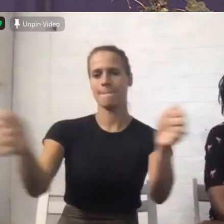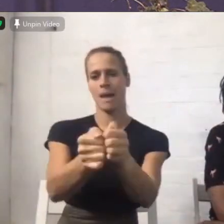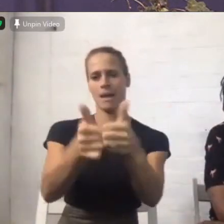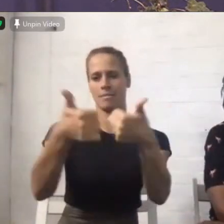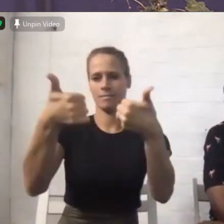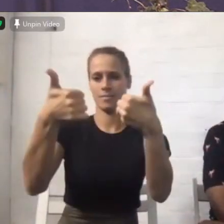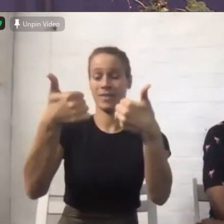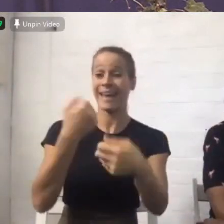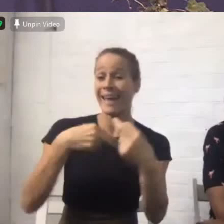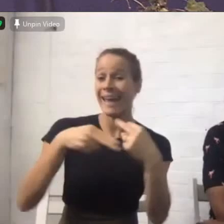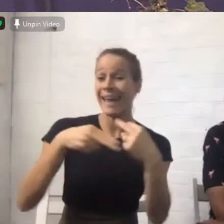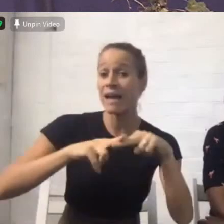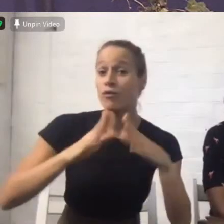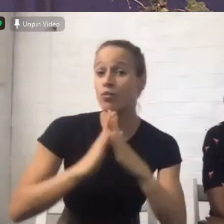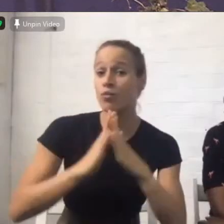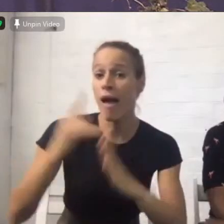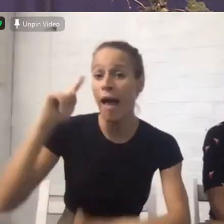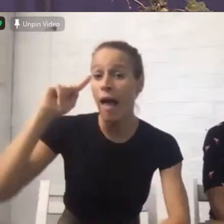that prayer